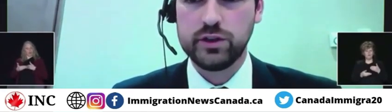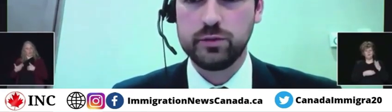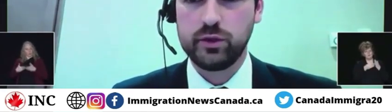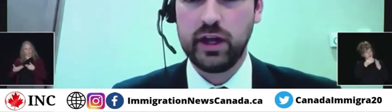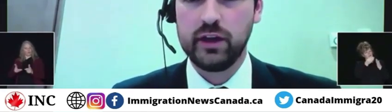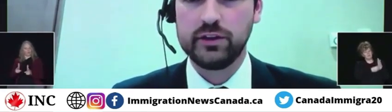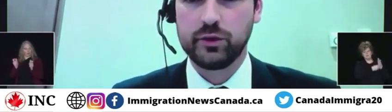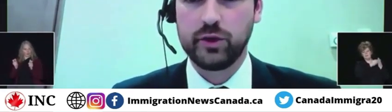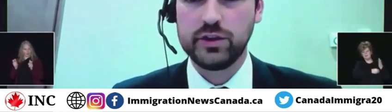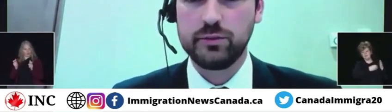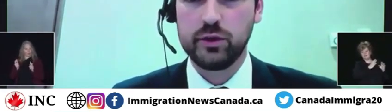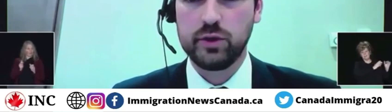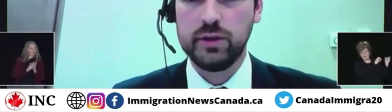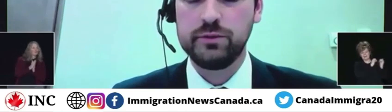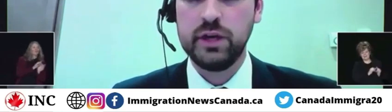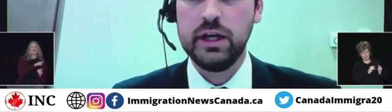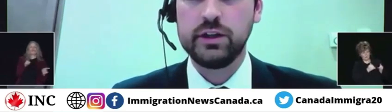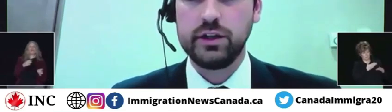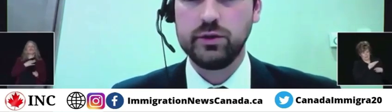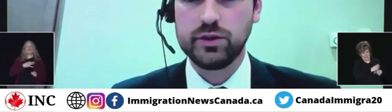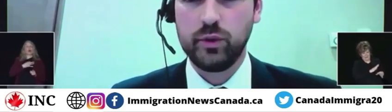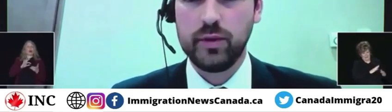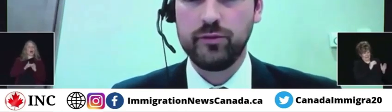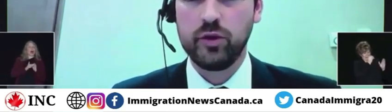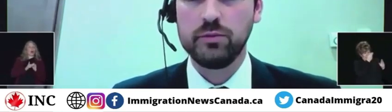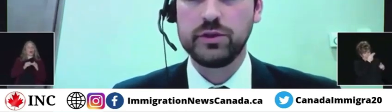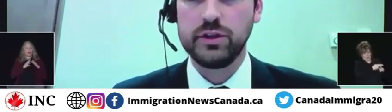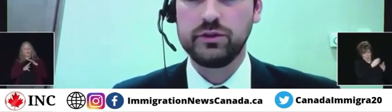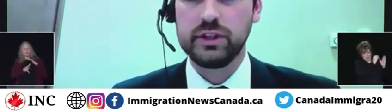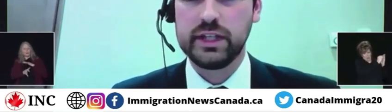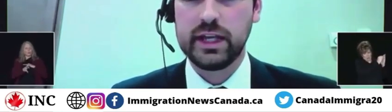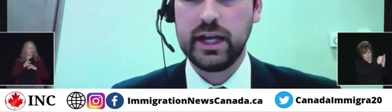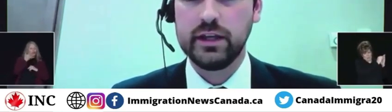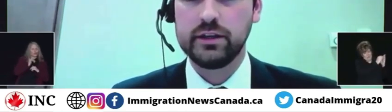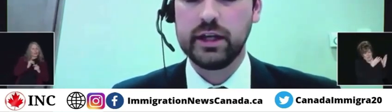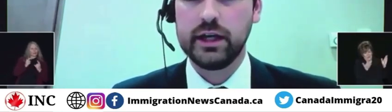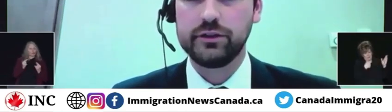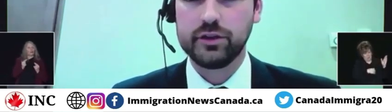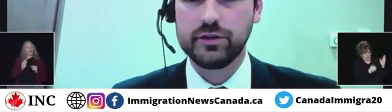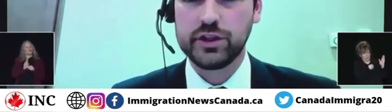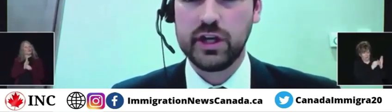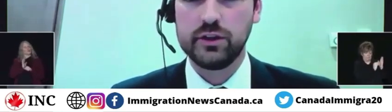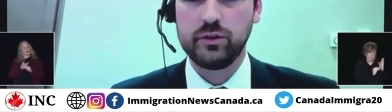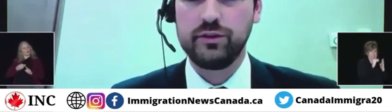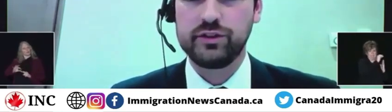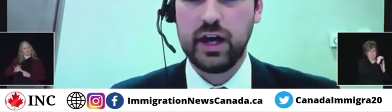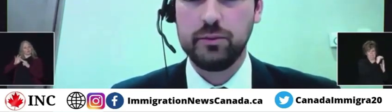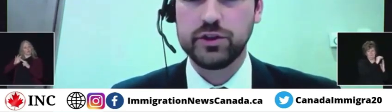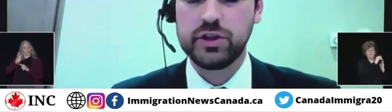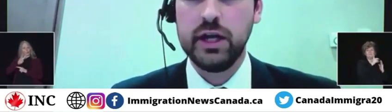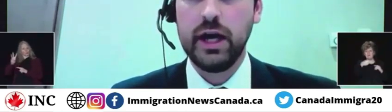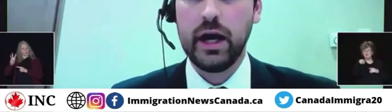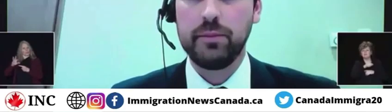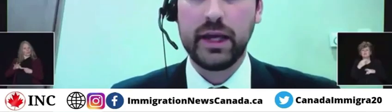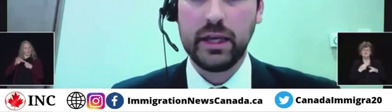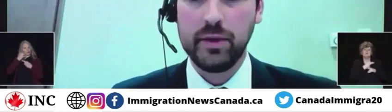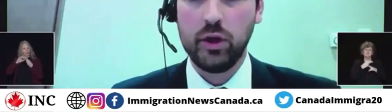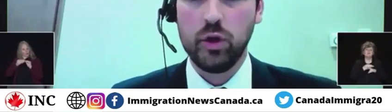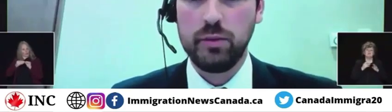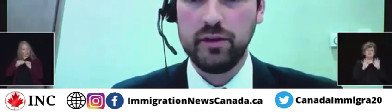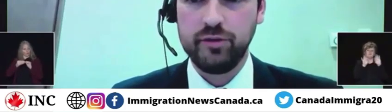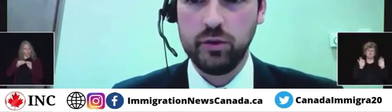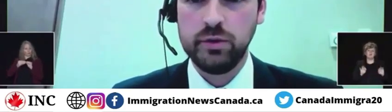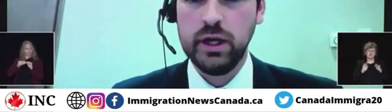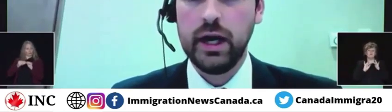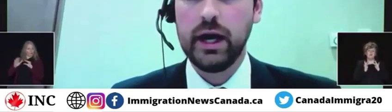have questions about Canada's immigration programs to use the web form, to use the dedicated service channel that we've established by email